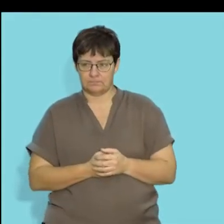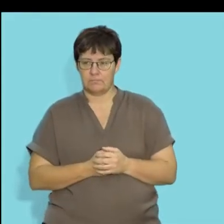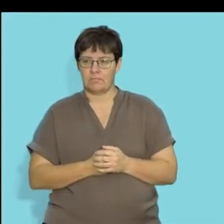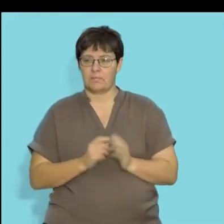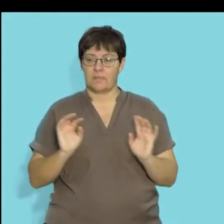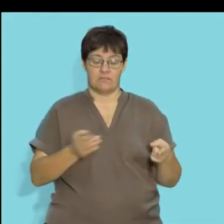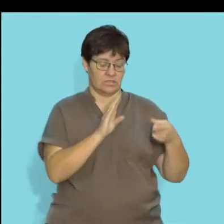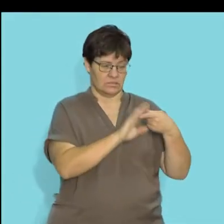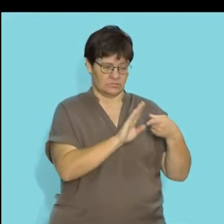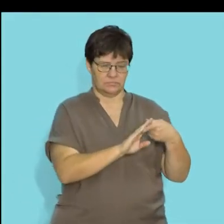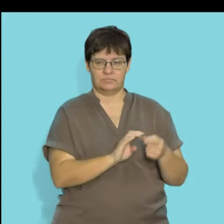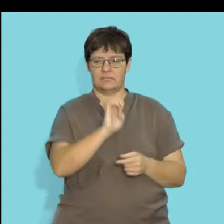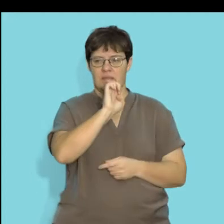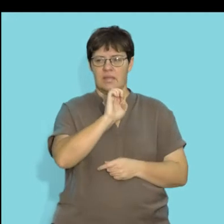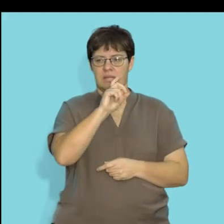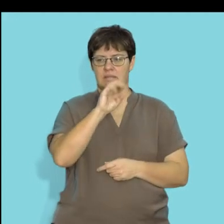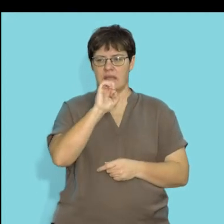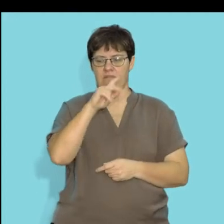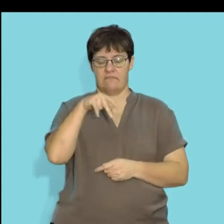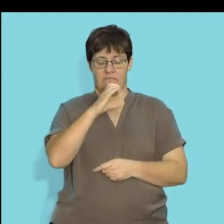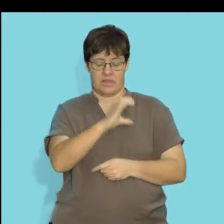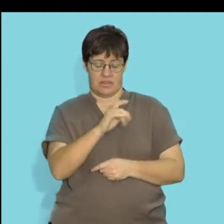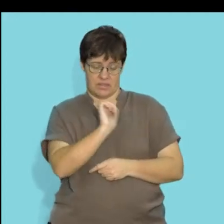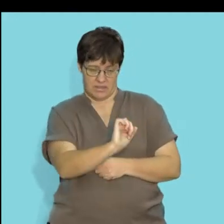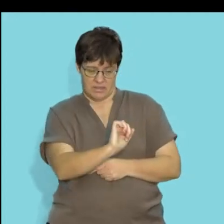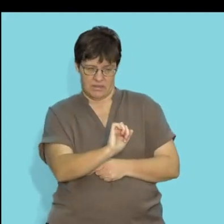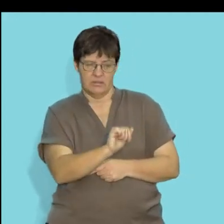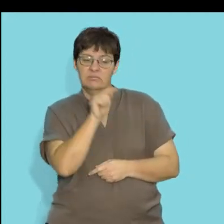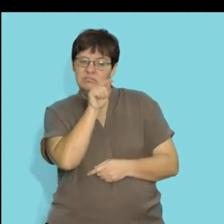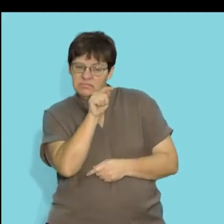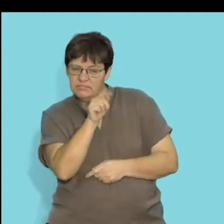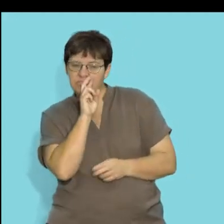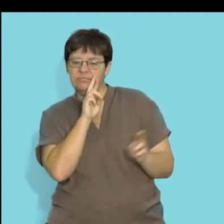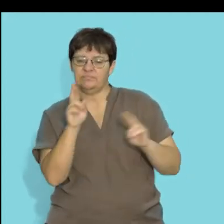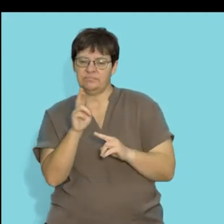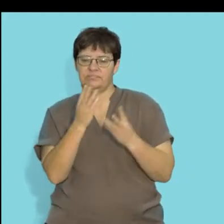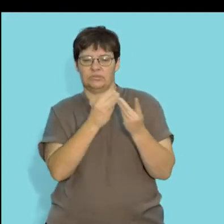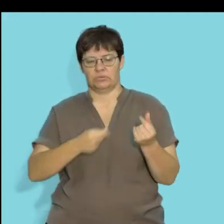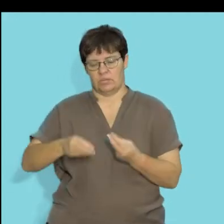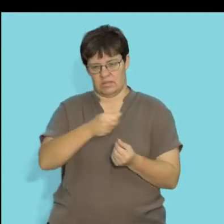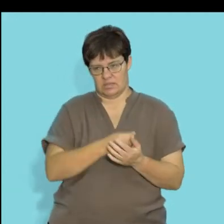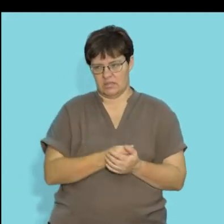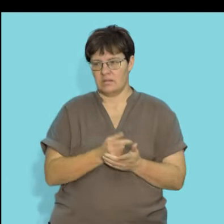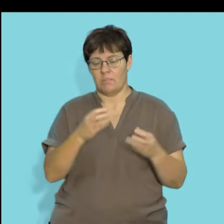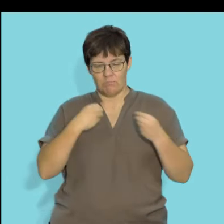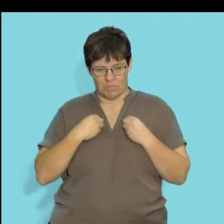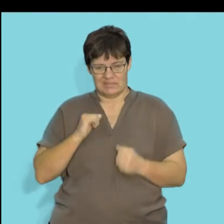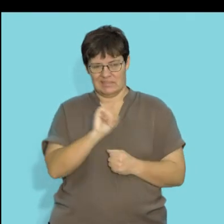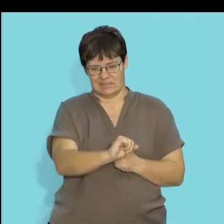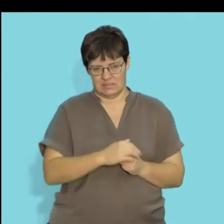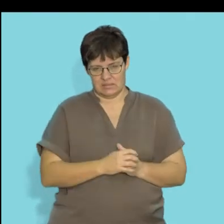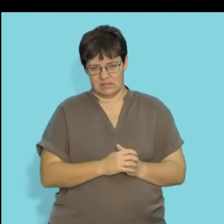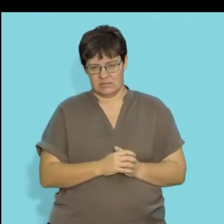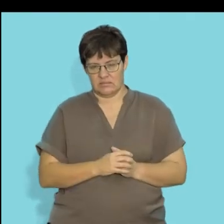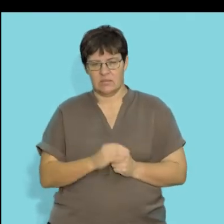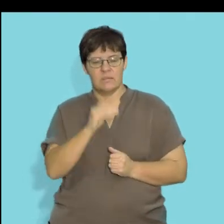So let's look at firstly the edific factors. As I mentioned these are factors that refer to soil and its properties.